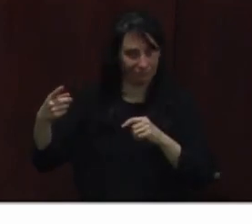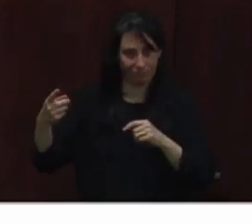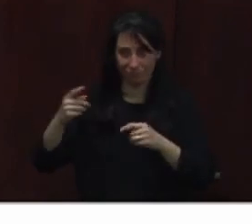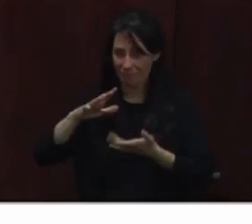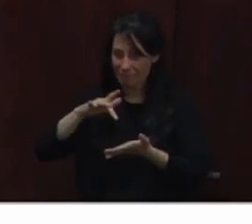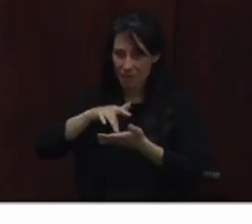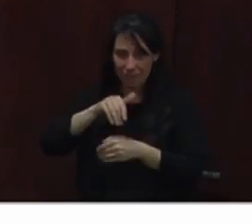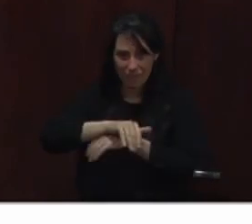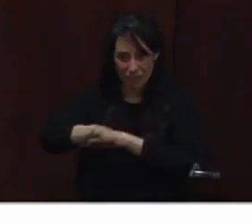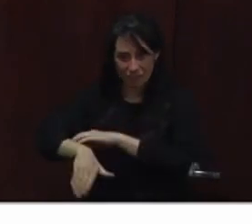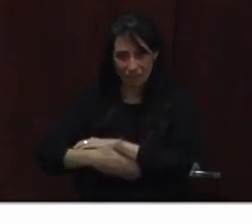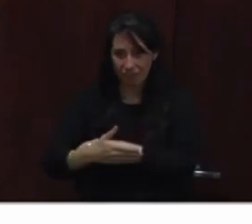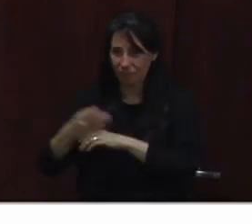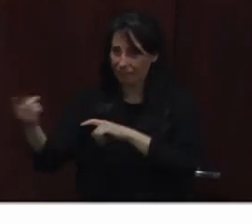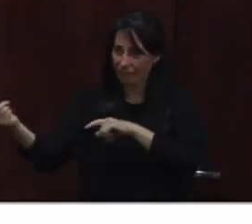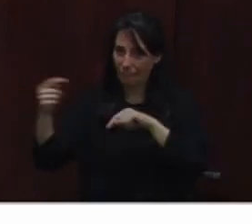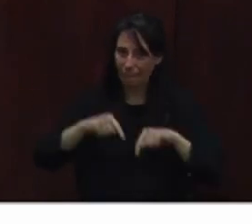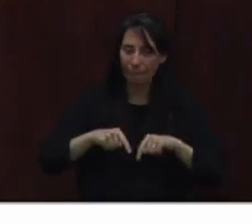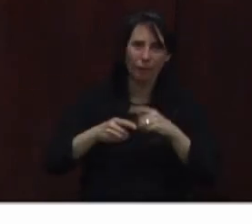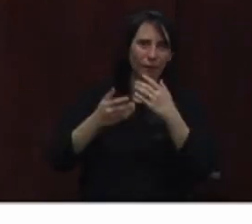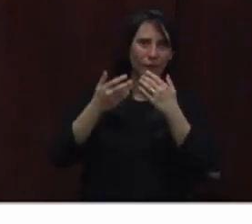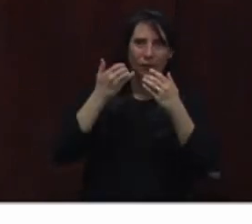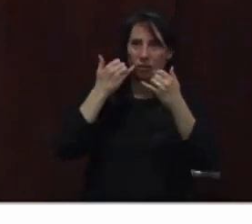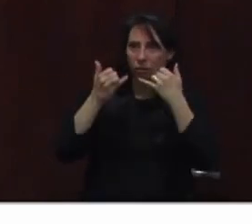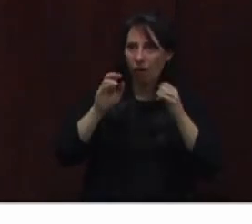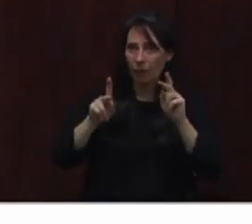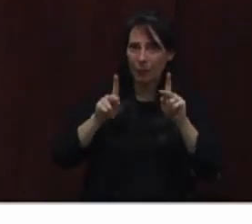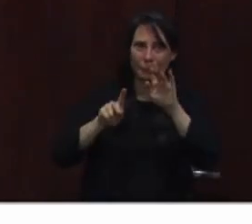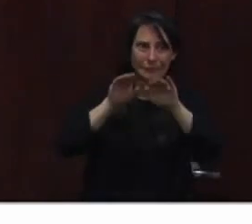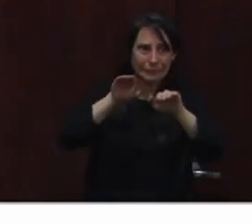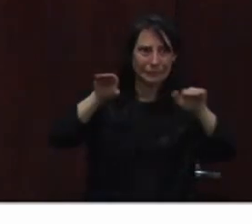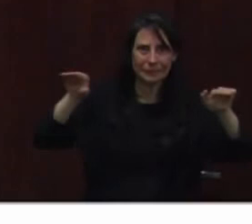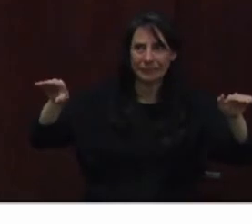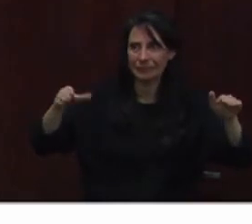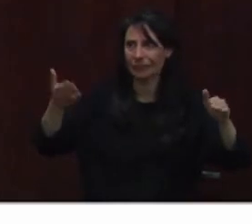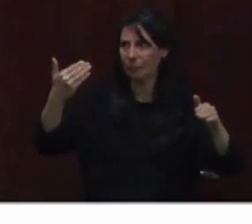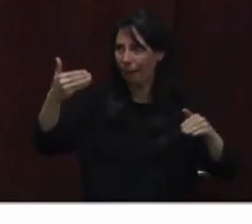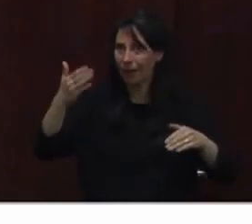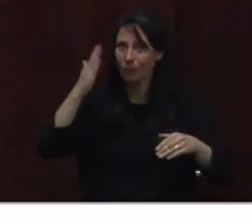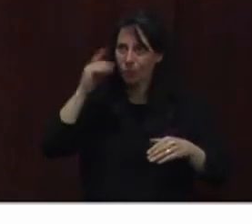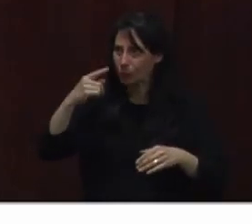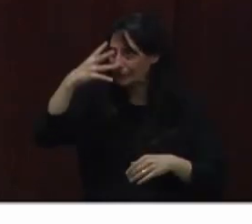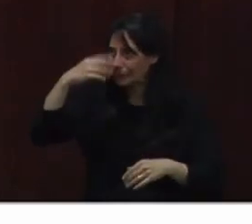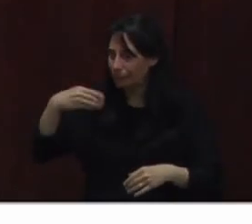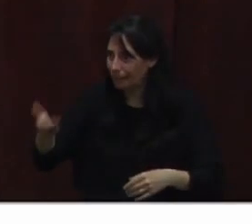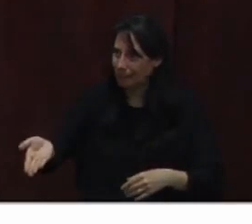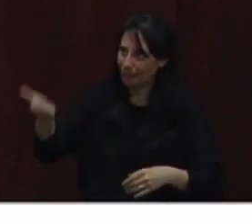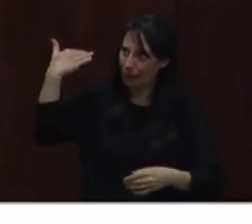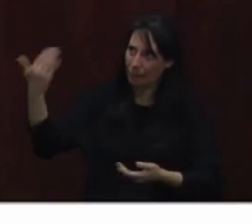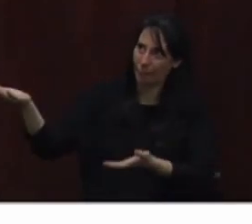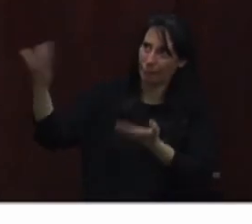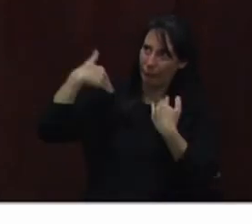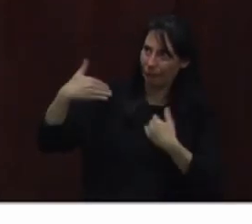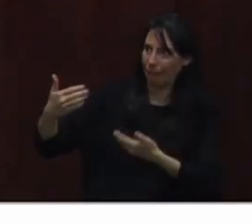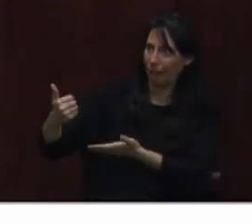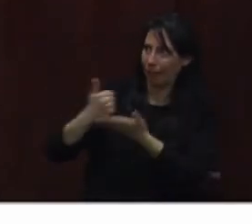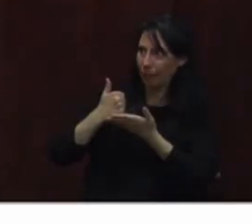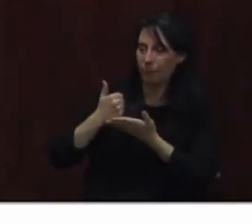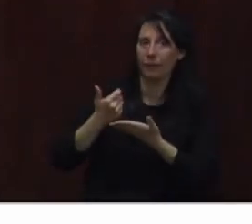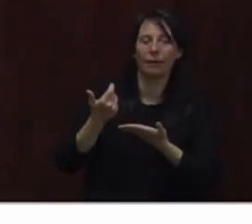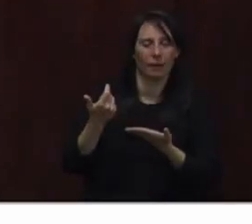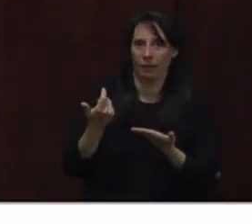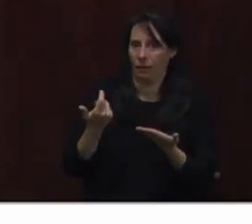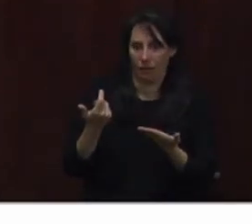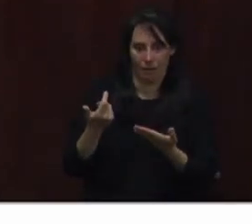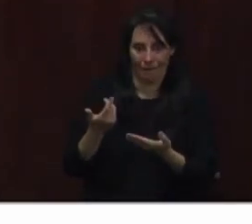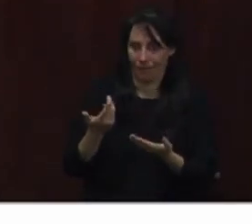they were calling folks and getting people out of bed and had an all-hands-on-deck approach to get that site back up and running. Did we have